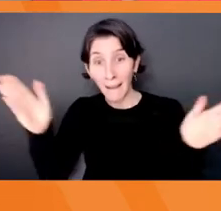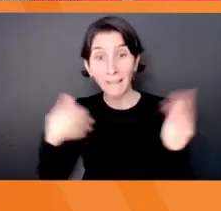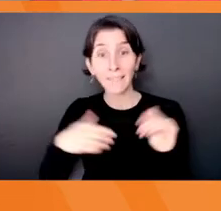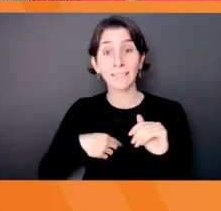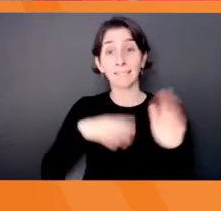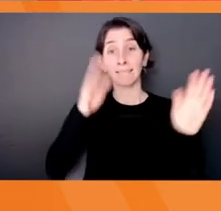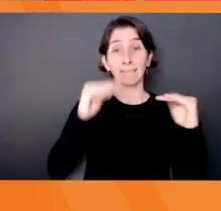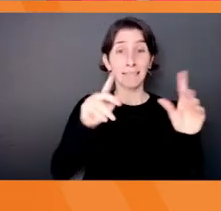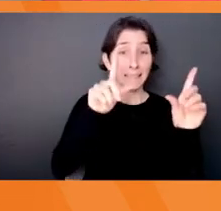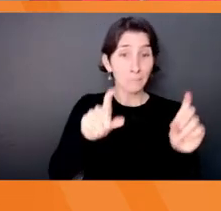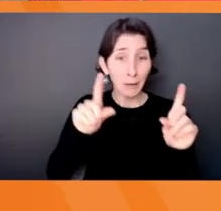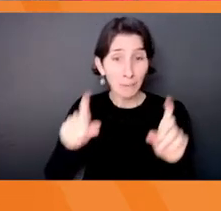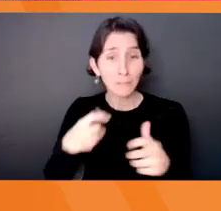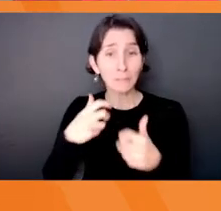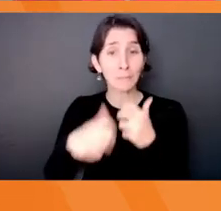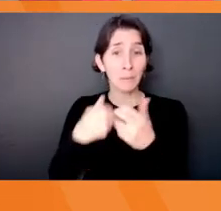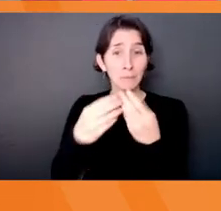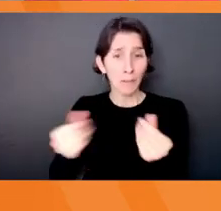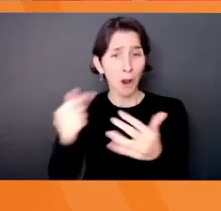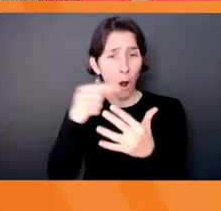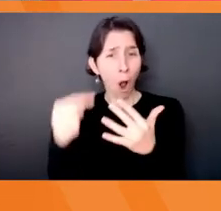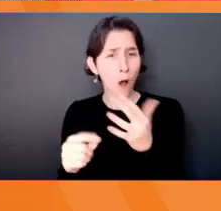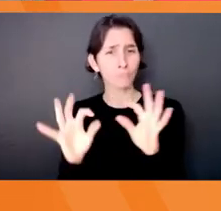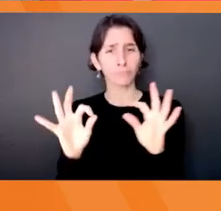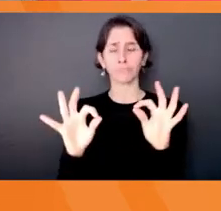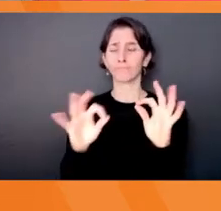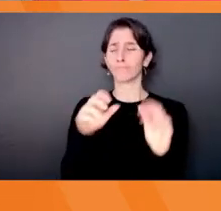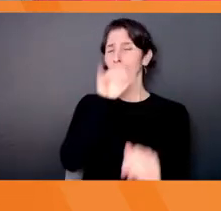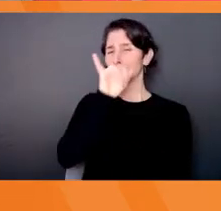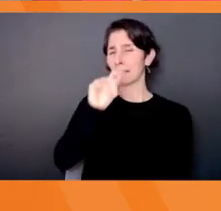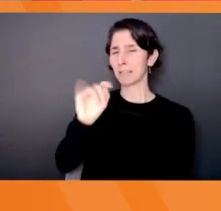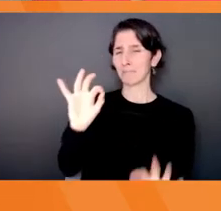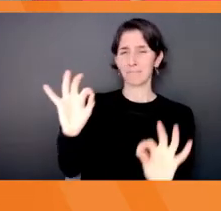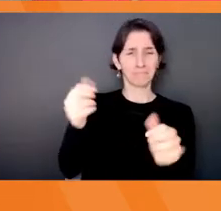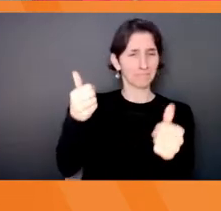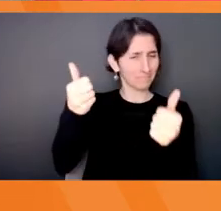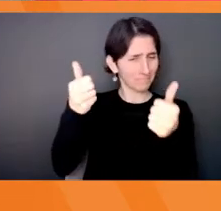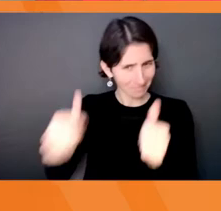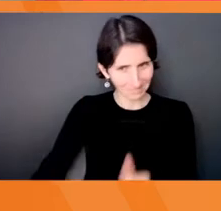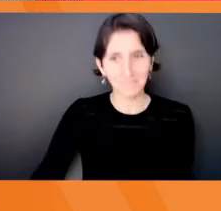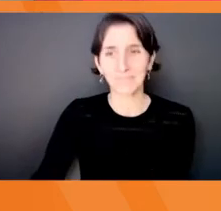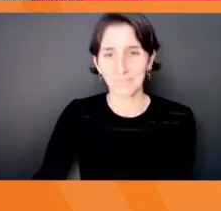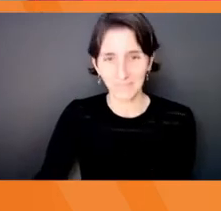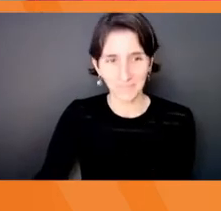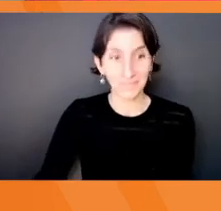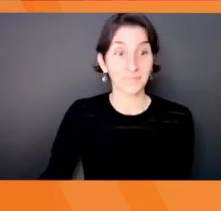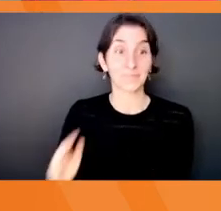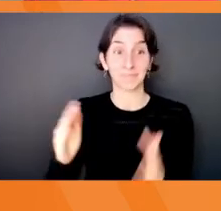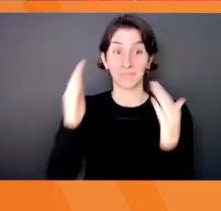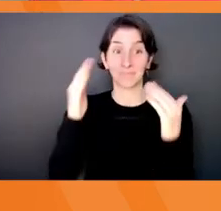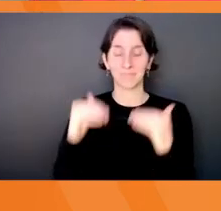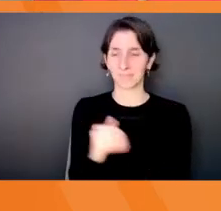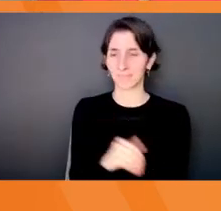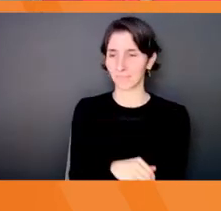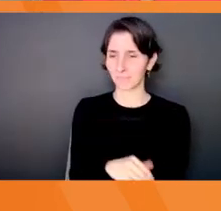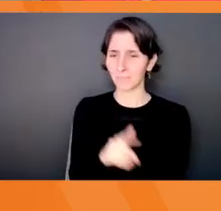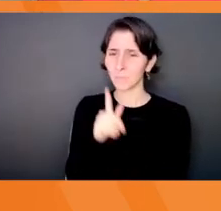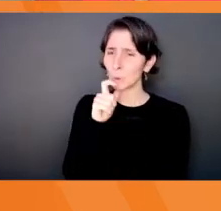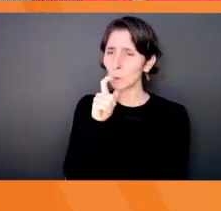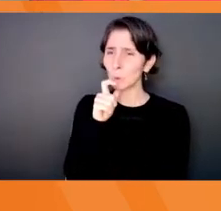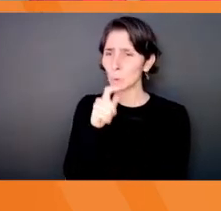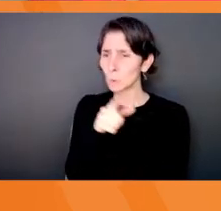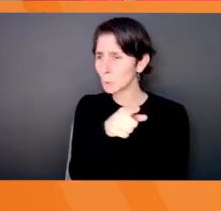problem solving and observe observation. These are great. I love this. All right. So let's move on. Who then can innovate?